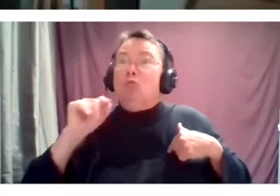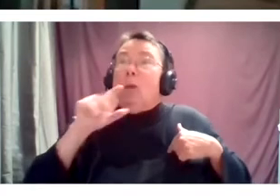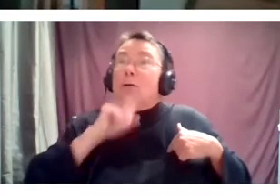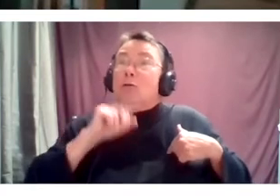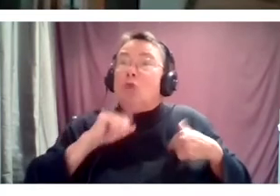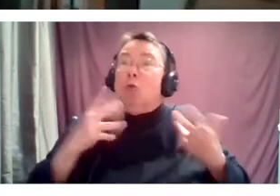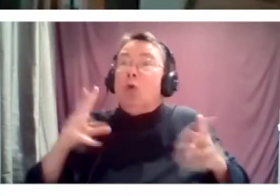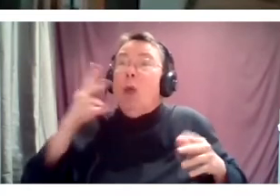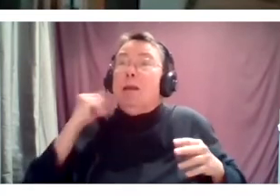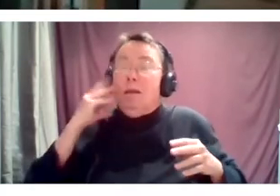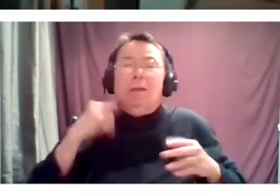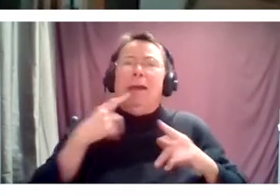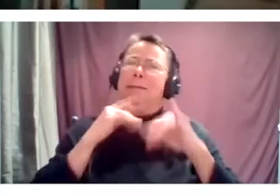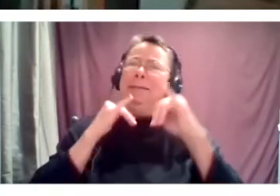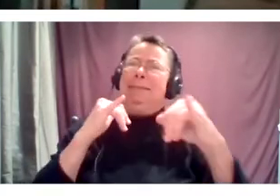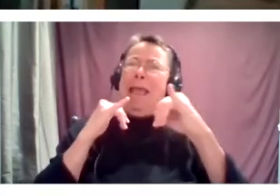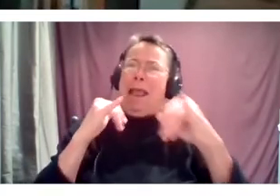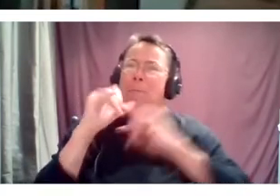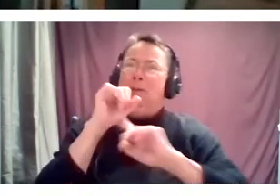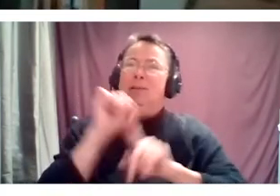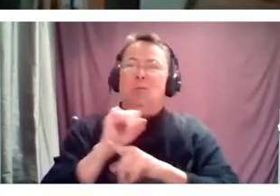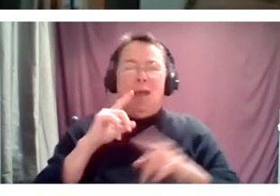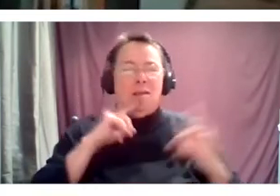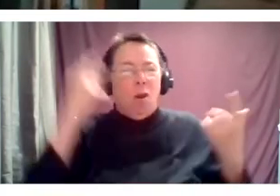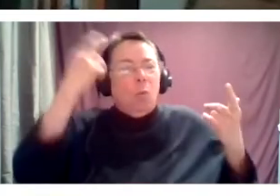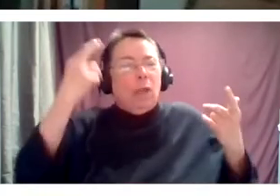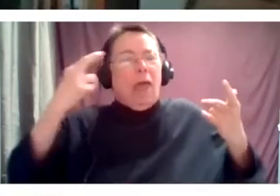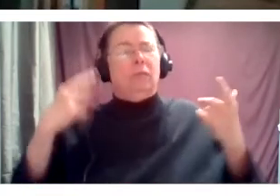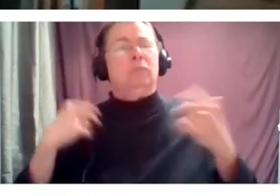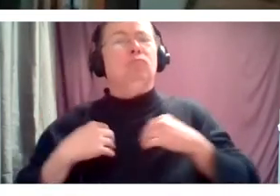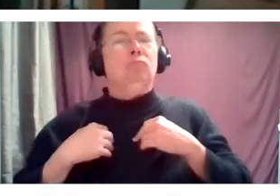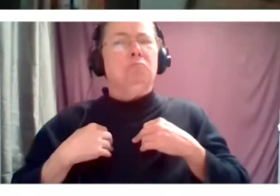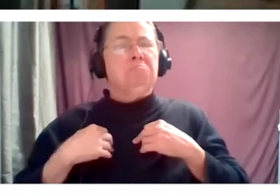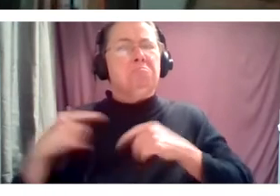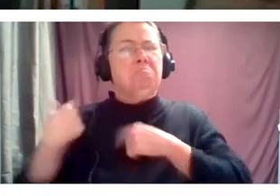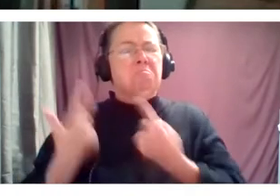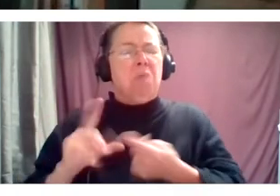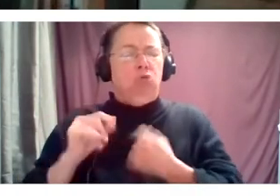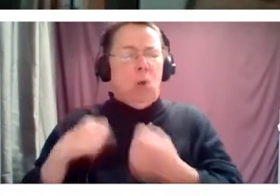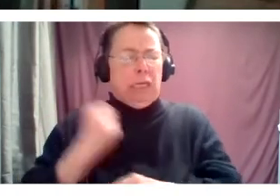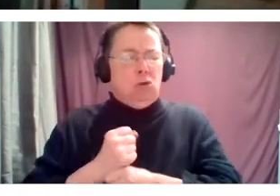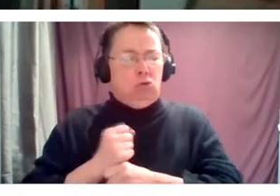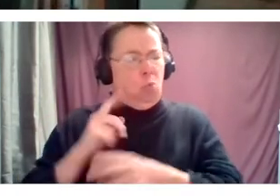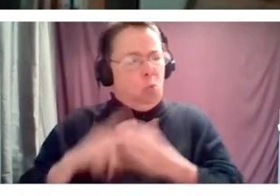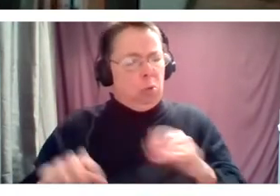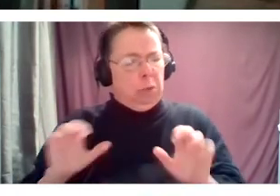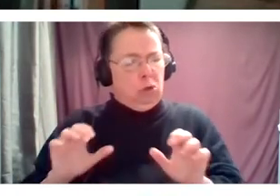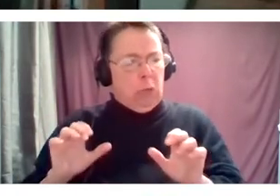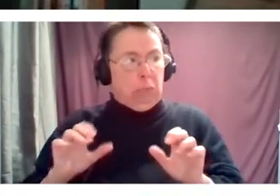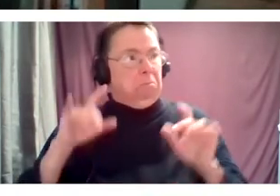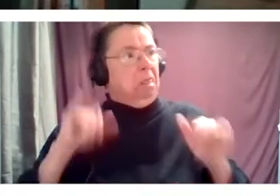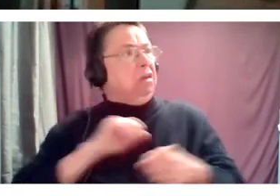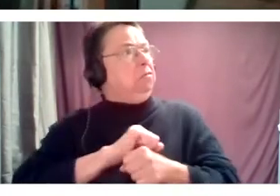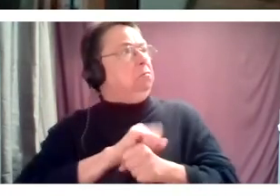to say, what have we been doing for 20 years? Are we on the right path? And this pandemic is, is